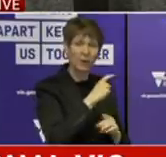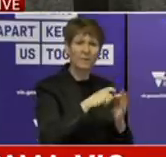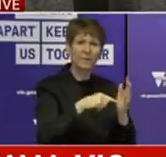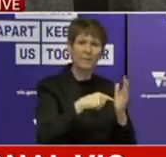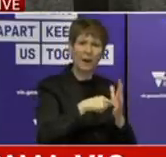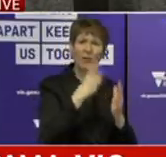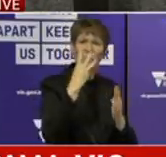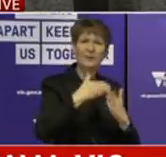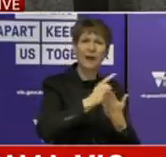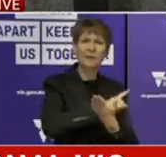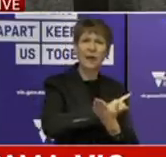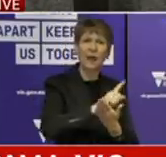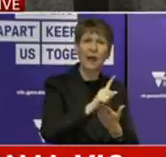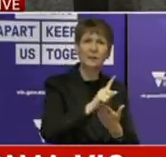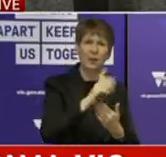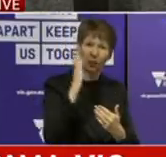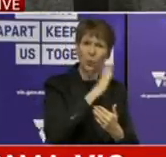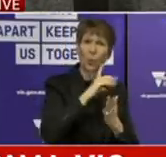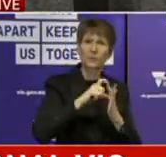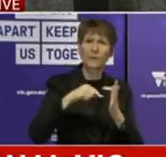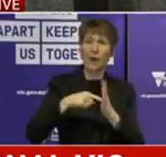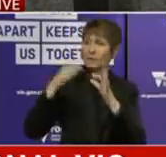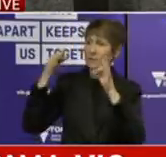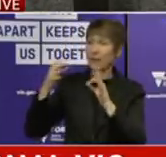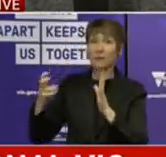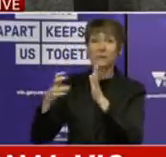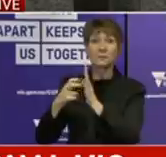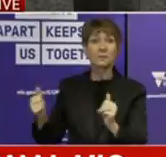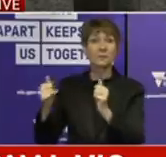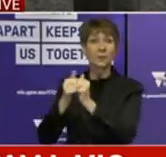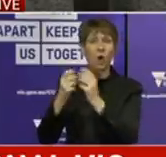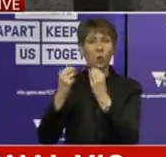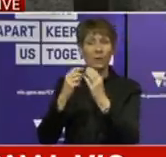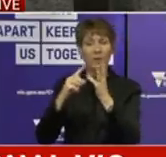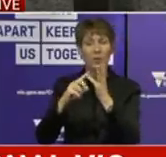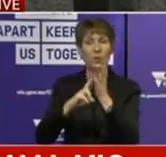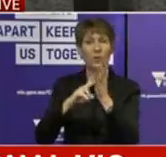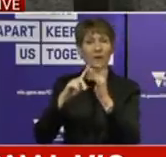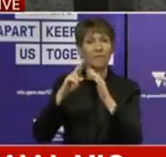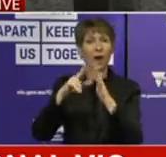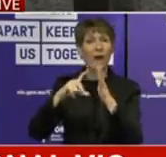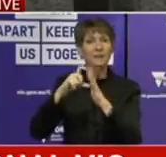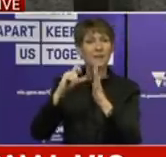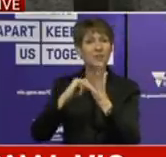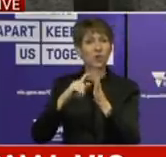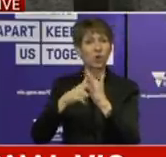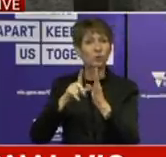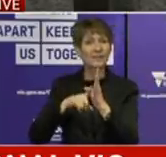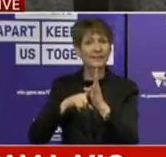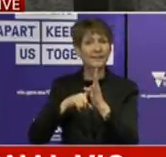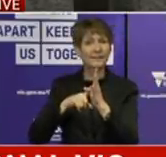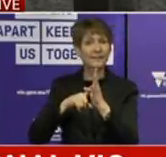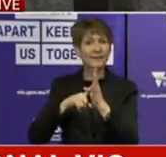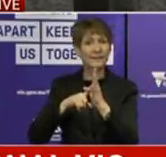Security for $30 million. They were not on the vetted list, they were not on the pre-approved list, and this is in contravention with the